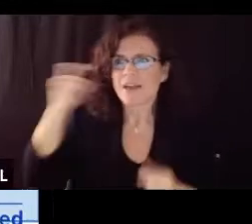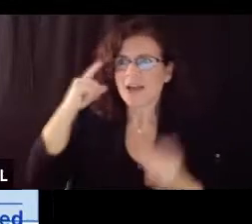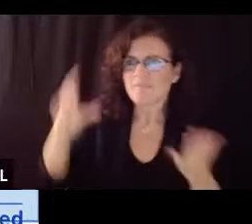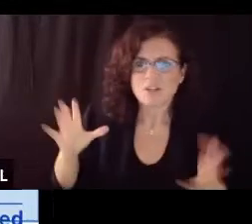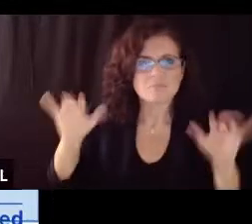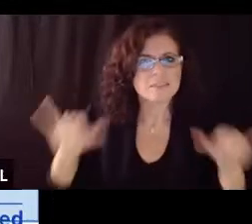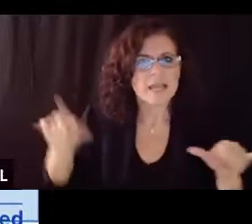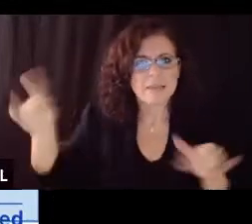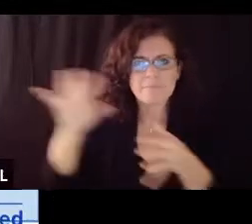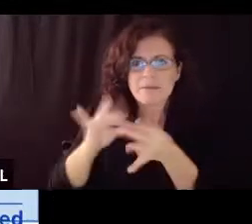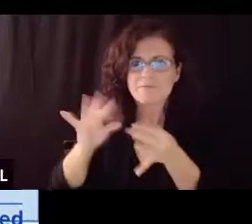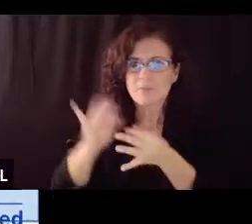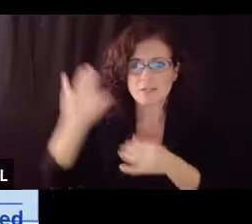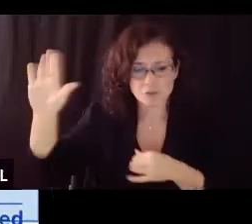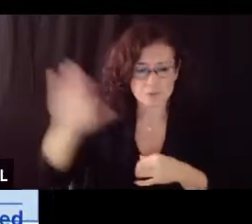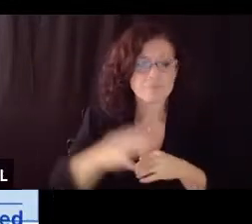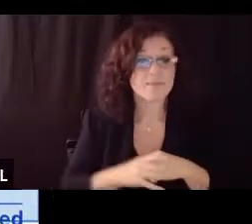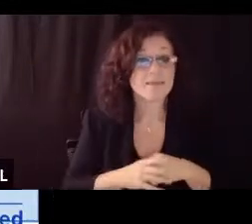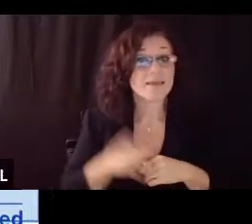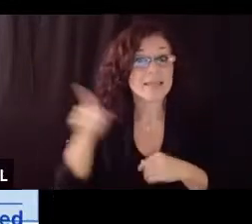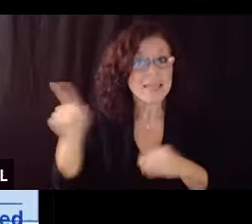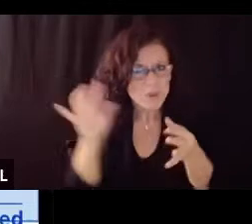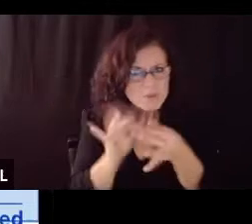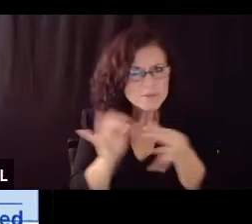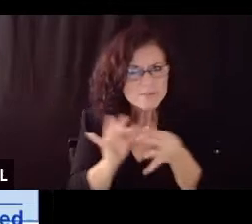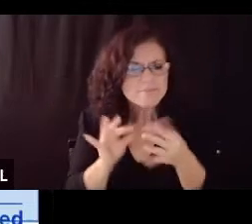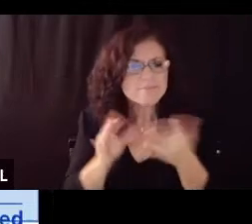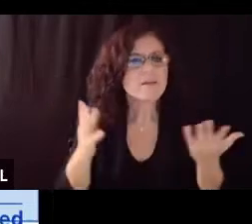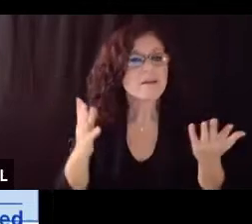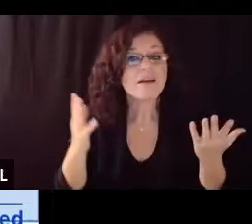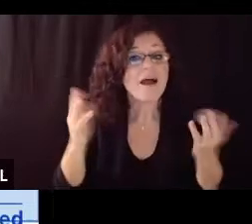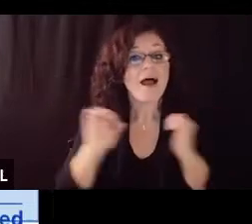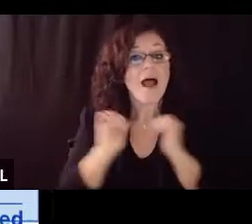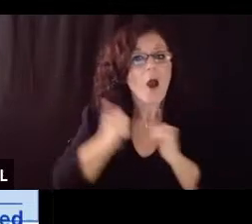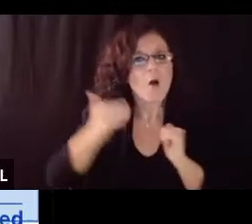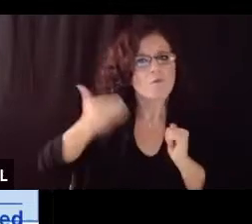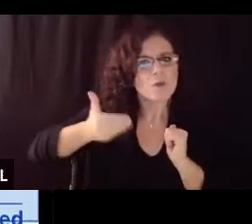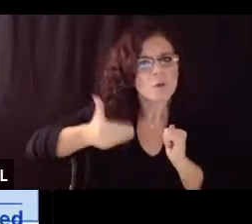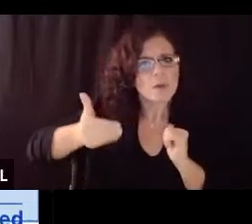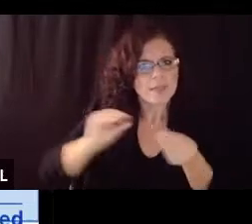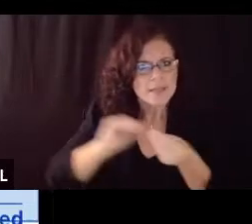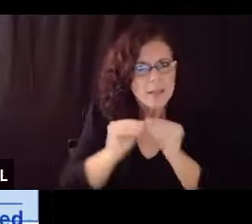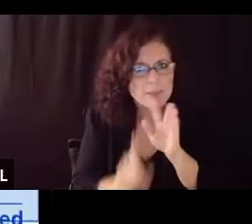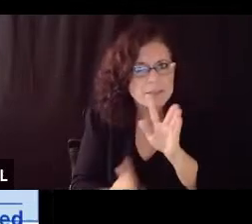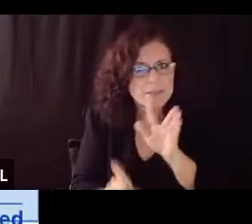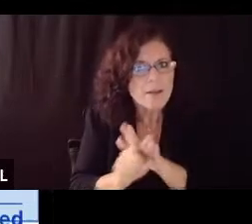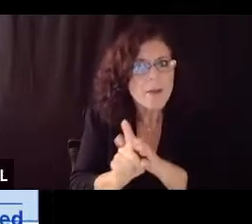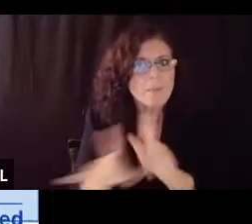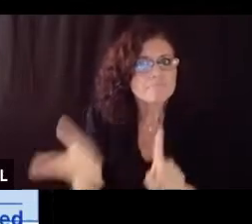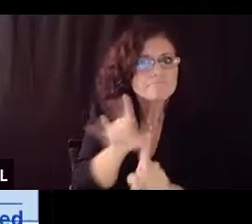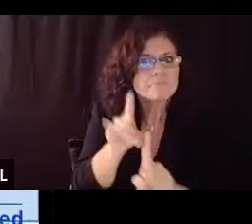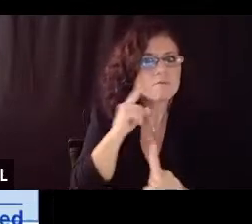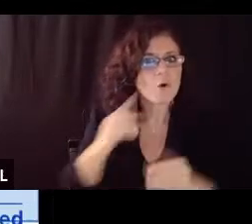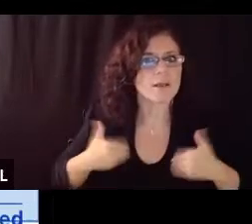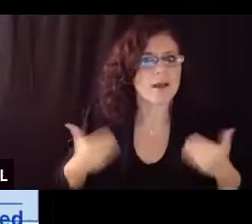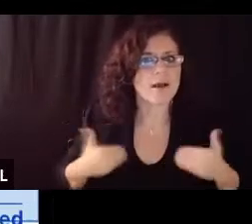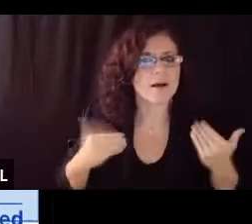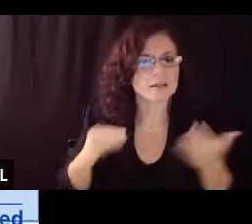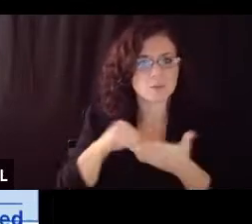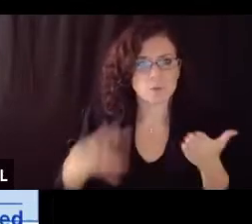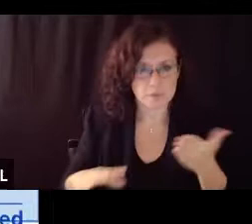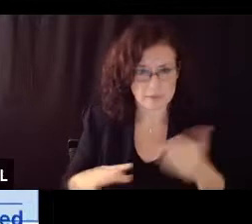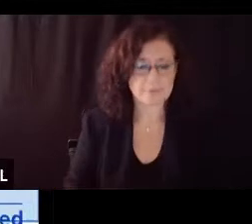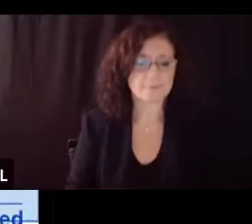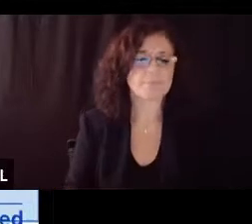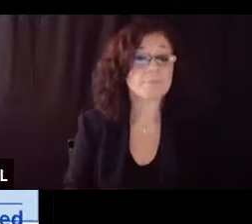infrequent actual transmission of COVID is in schools particularly with younger students and I can tell you here in